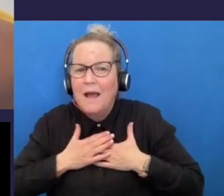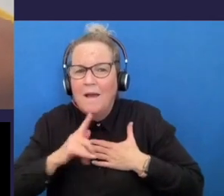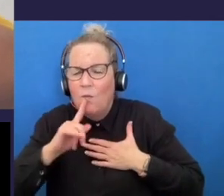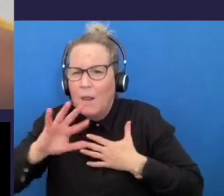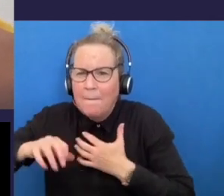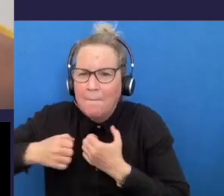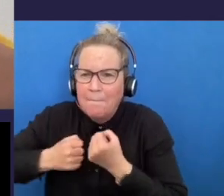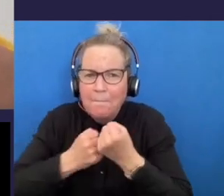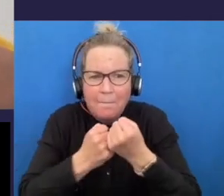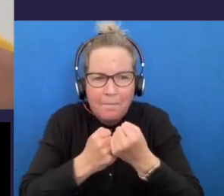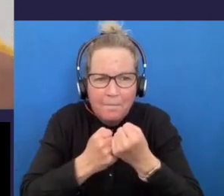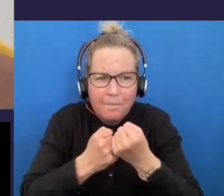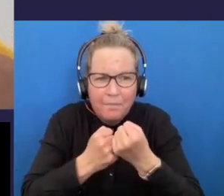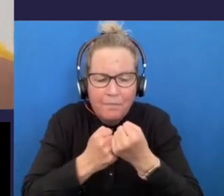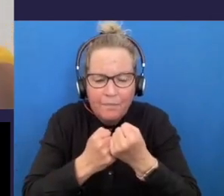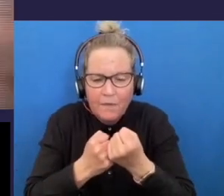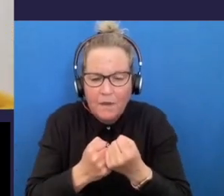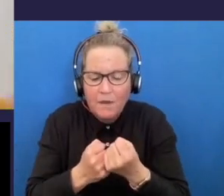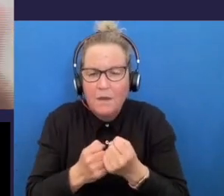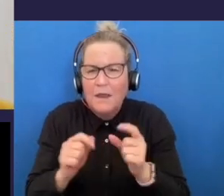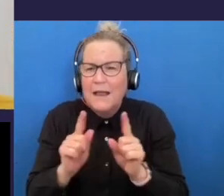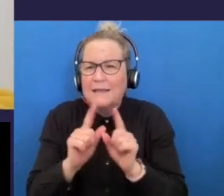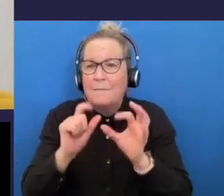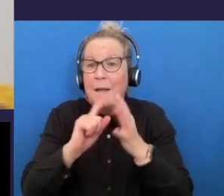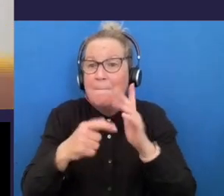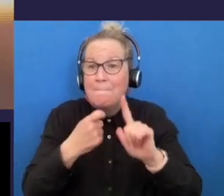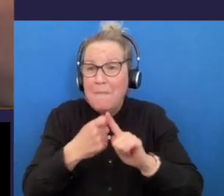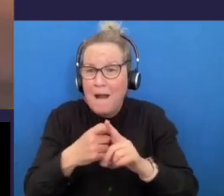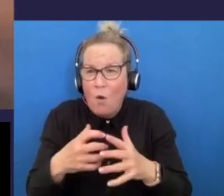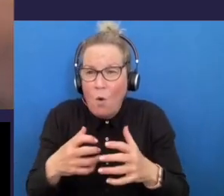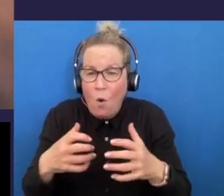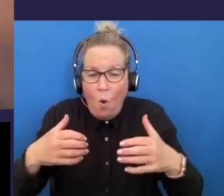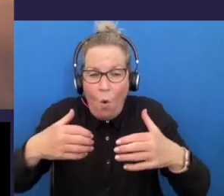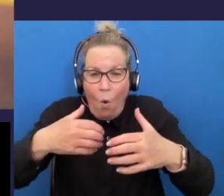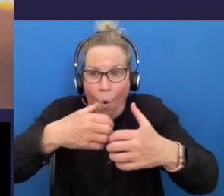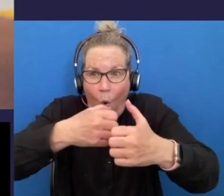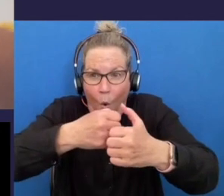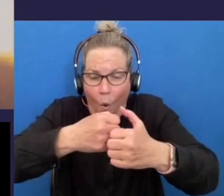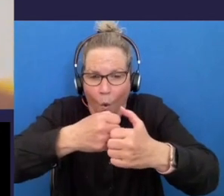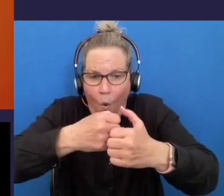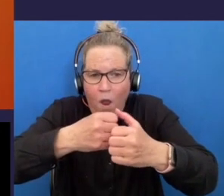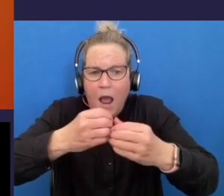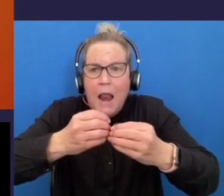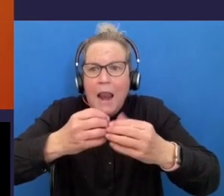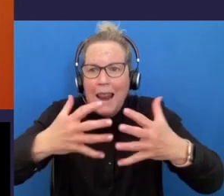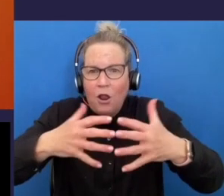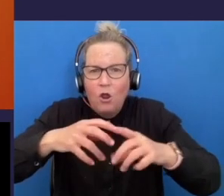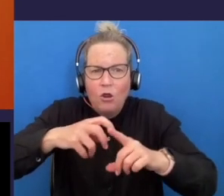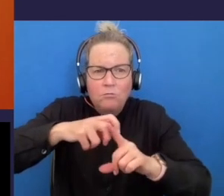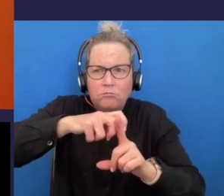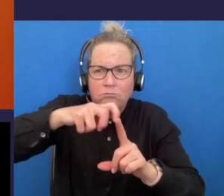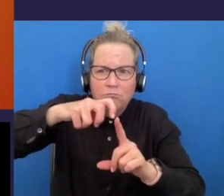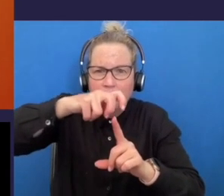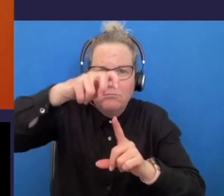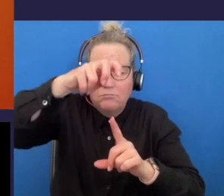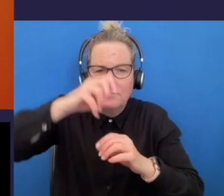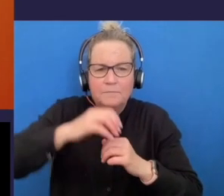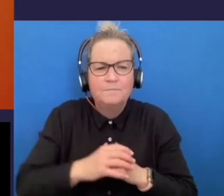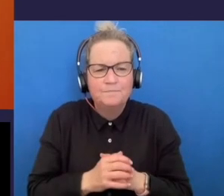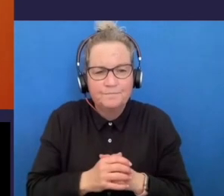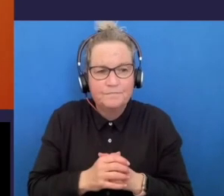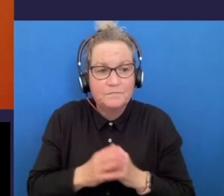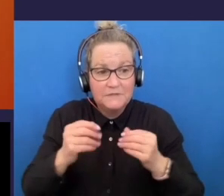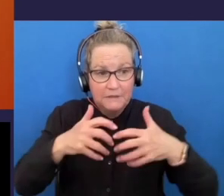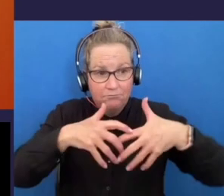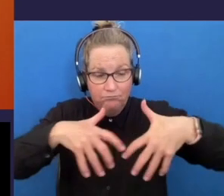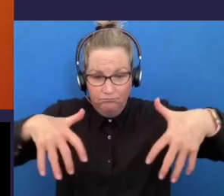hold around it for a little while then the bark let go now from people down here we get some good nutrients from down there we get